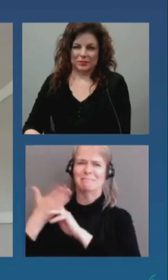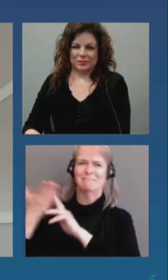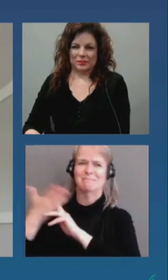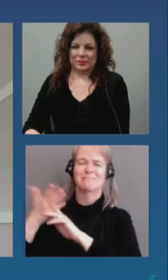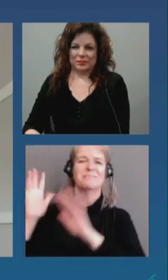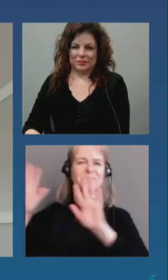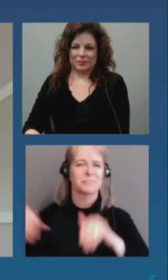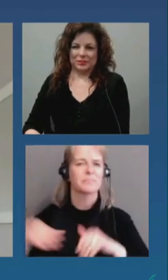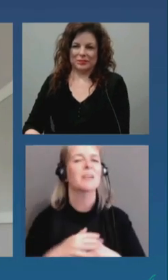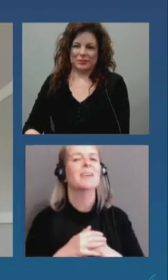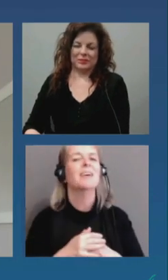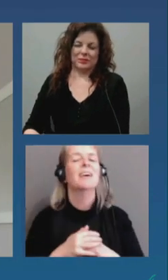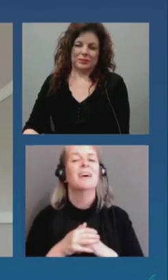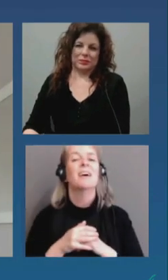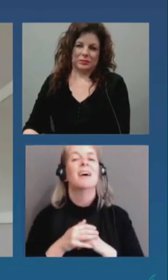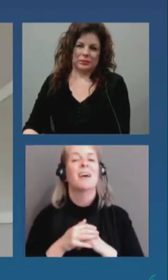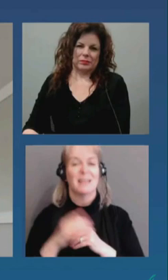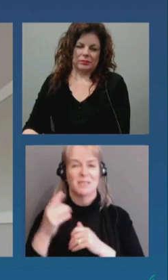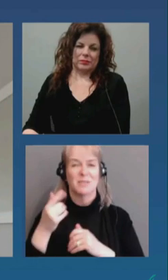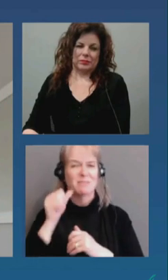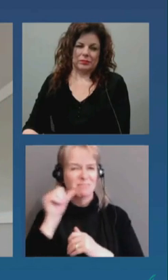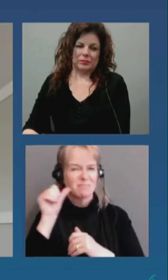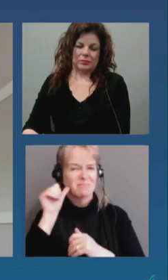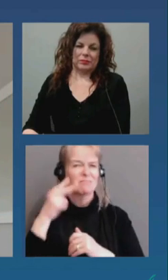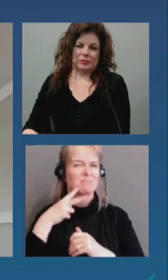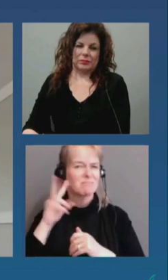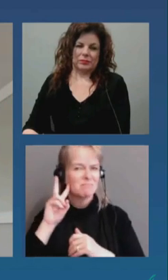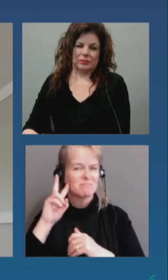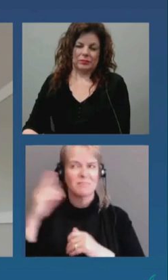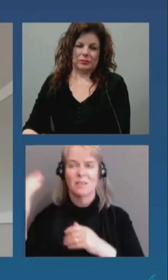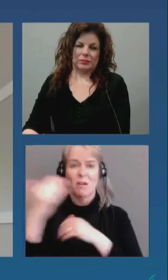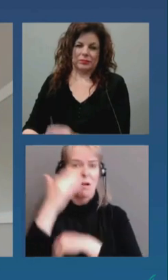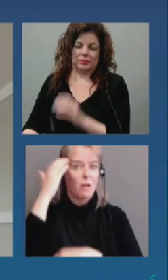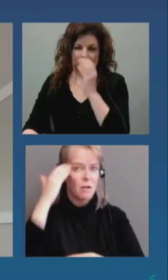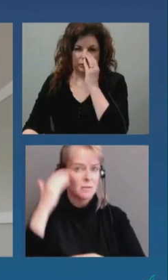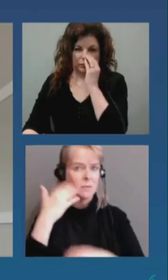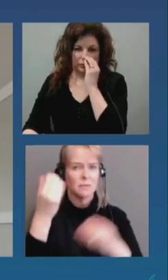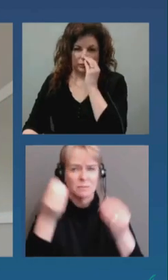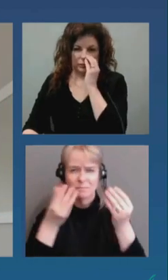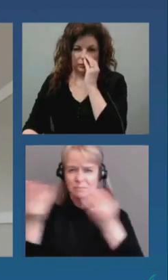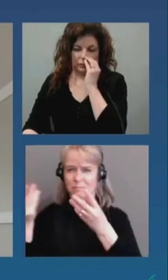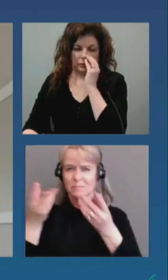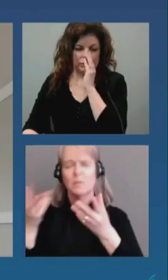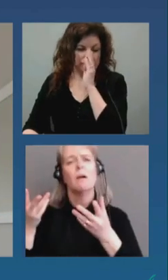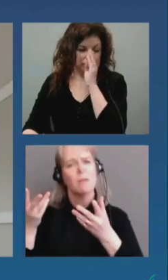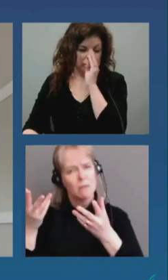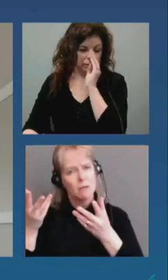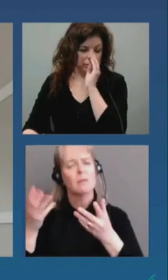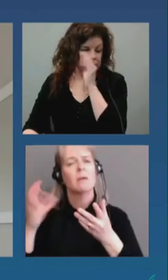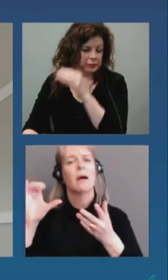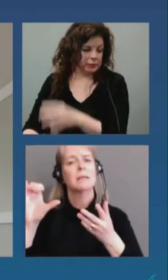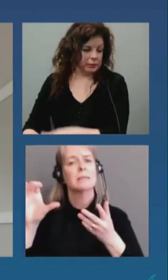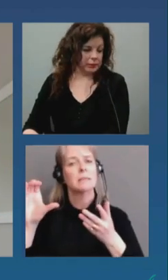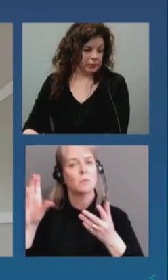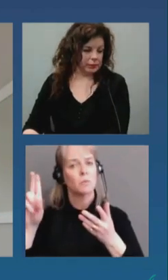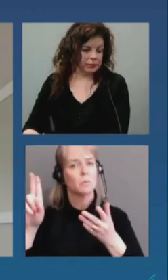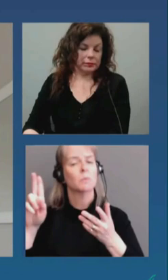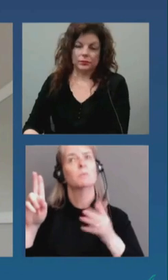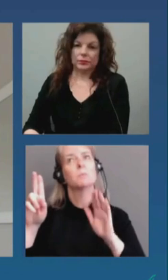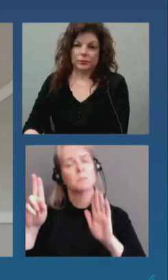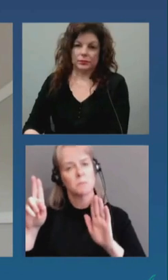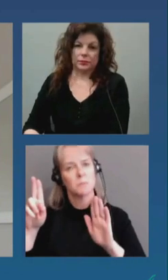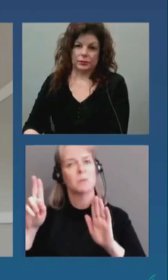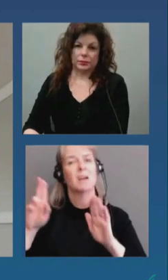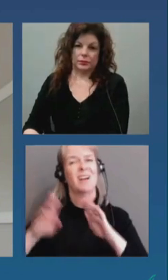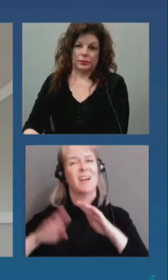did at that time get a sense from from them that there was some stabilization happening and that they had